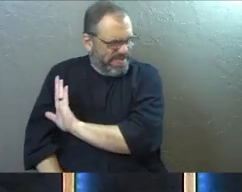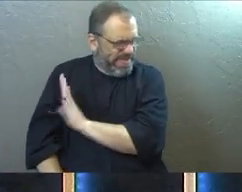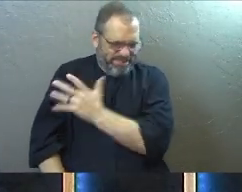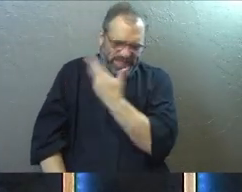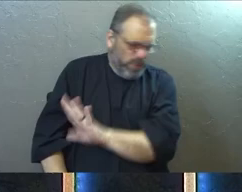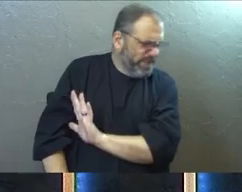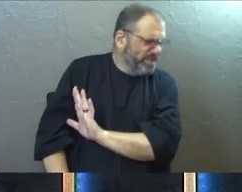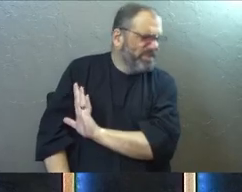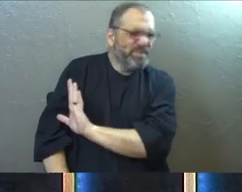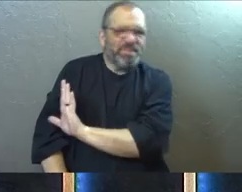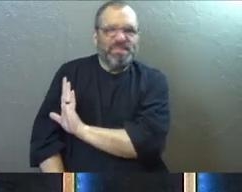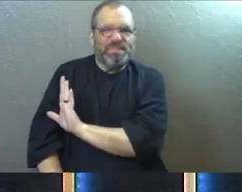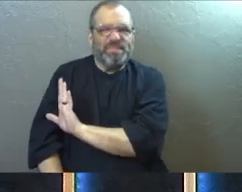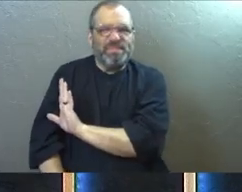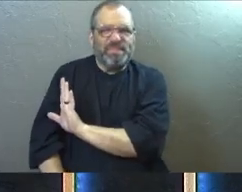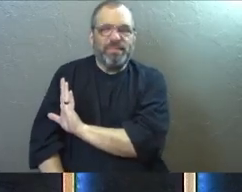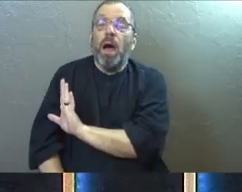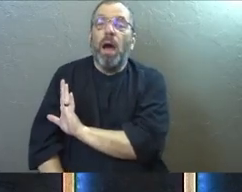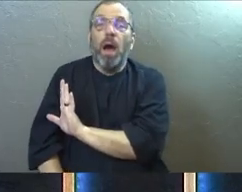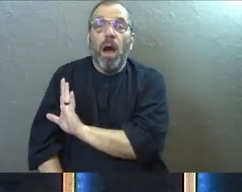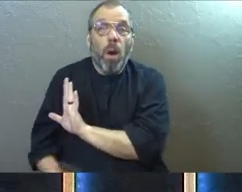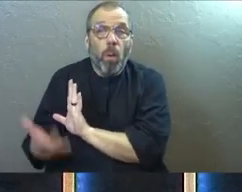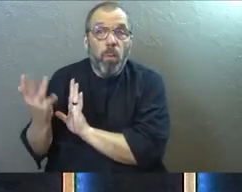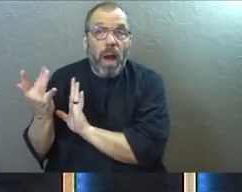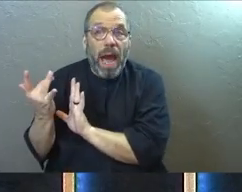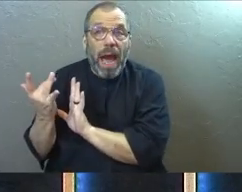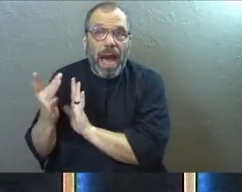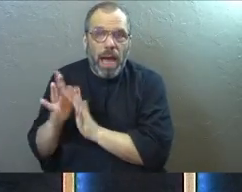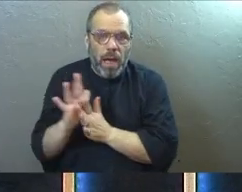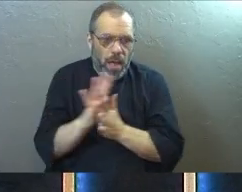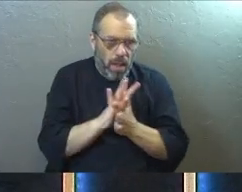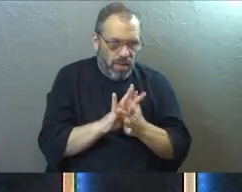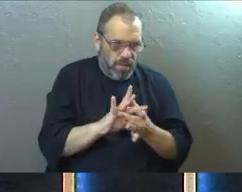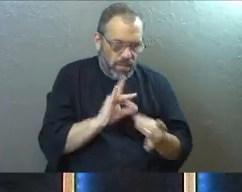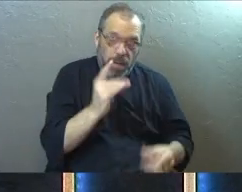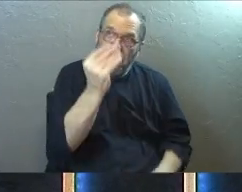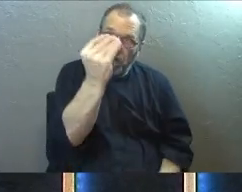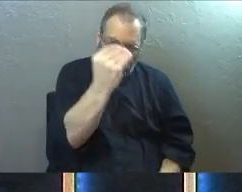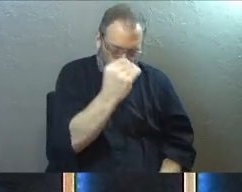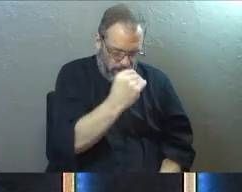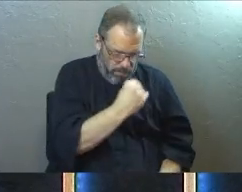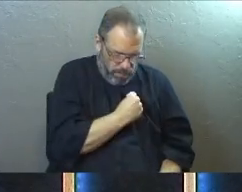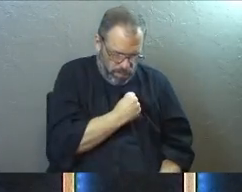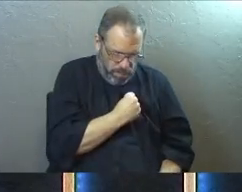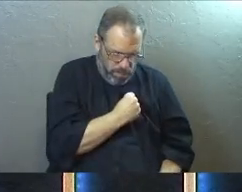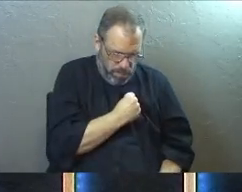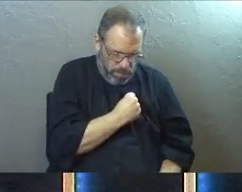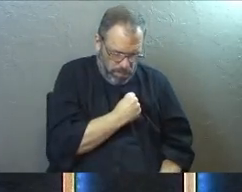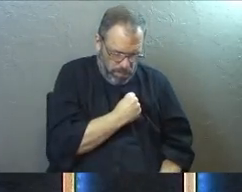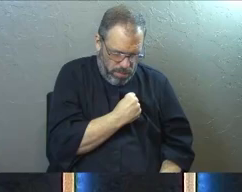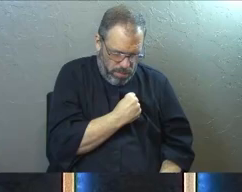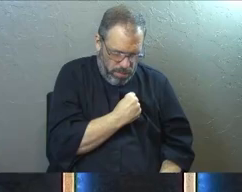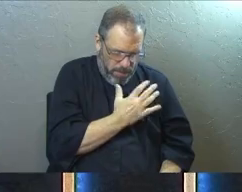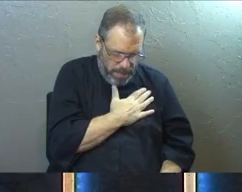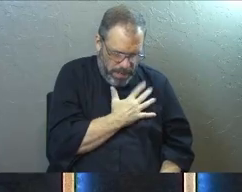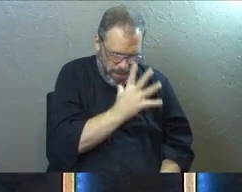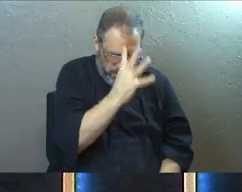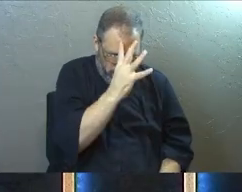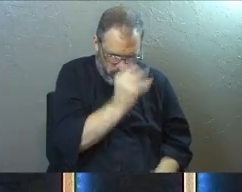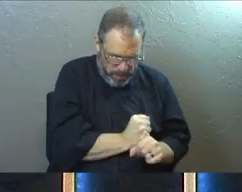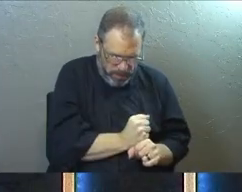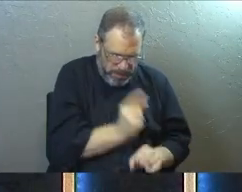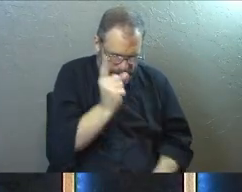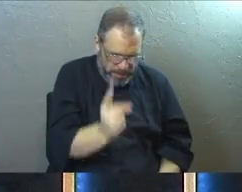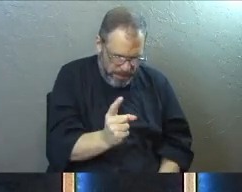I don't want to do that. And what's happening is the spirit of God given to me because of Jesus and because of my trust